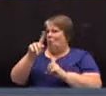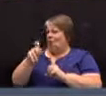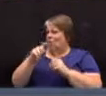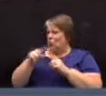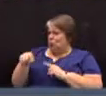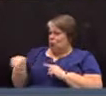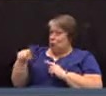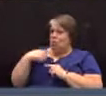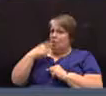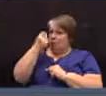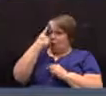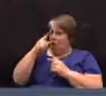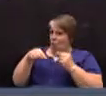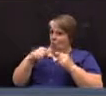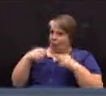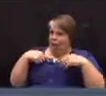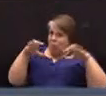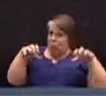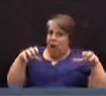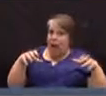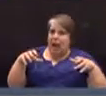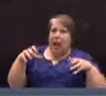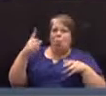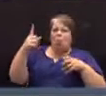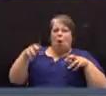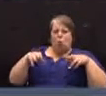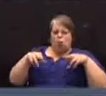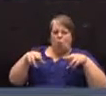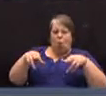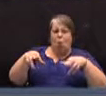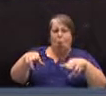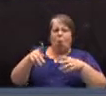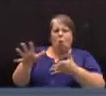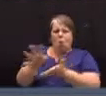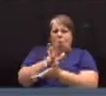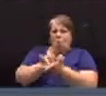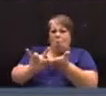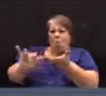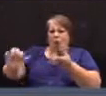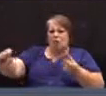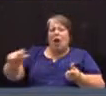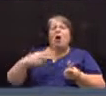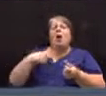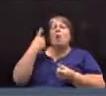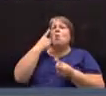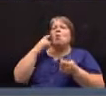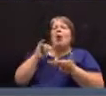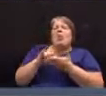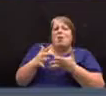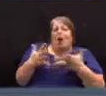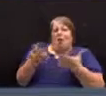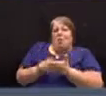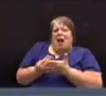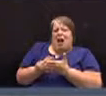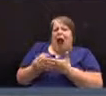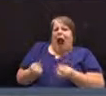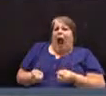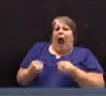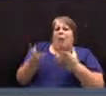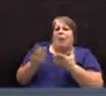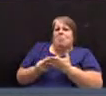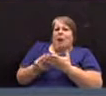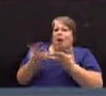that when we had the rain and we washed out the one road, that was a lot of money. I'm wondering how much we have, how much